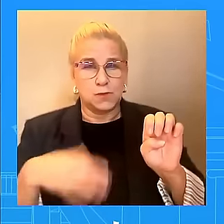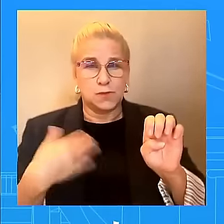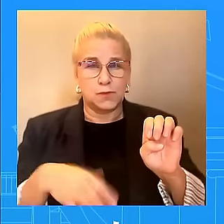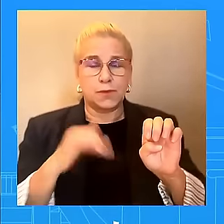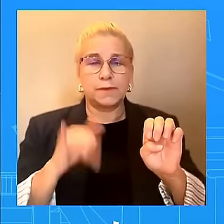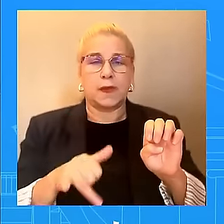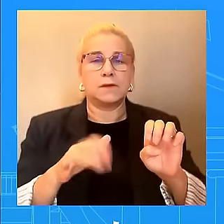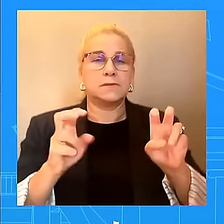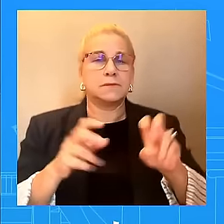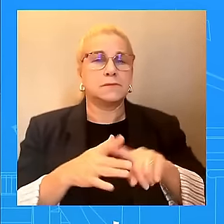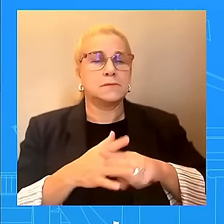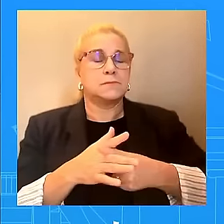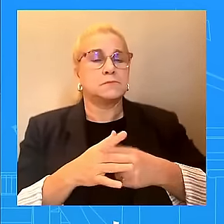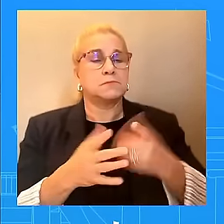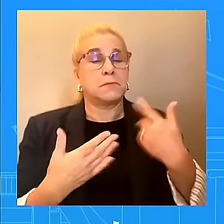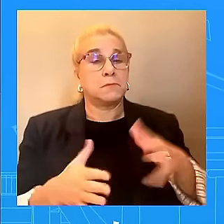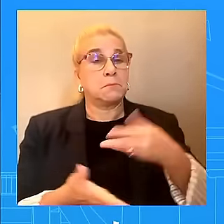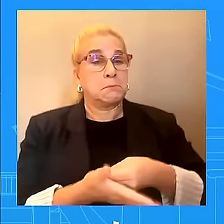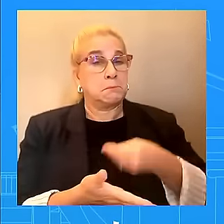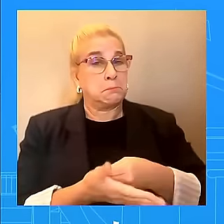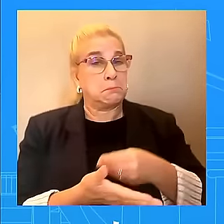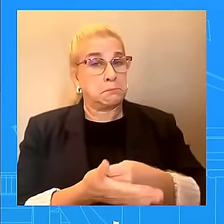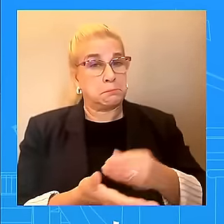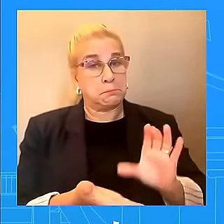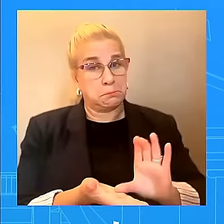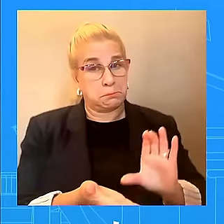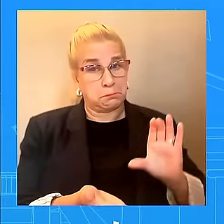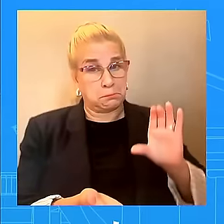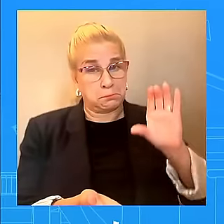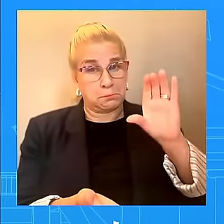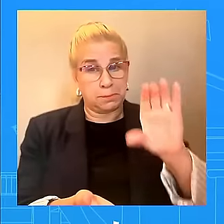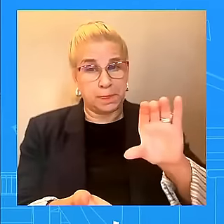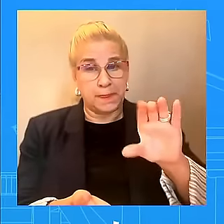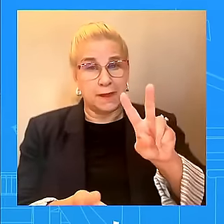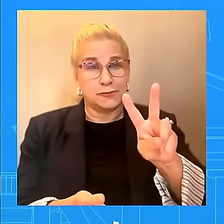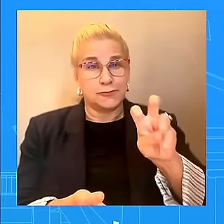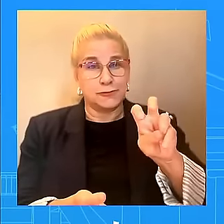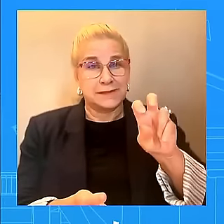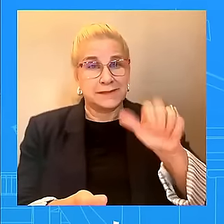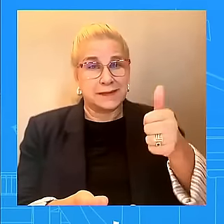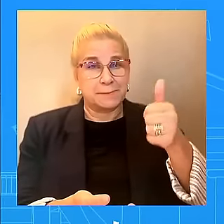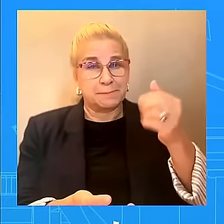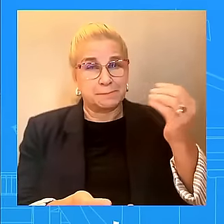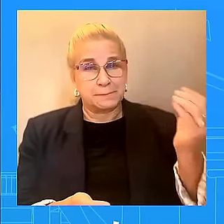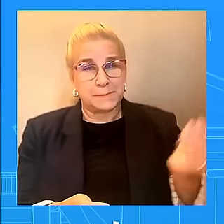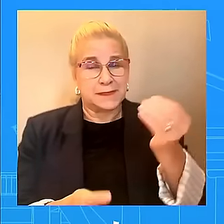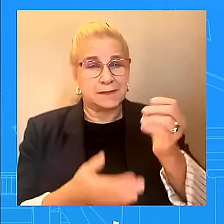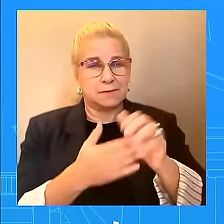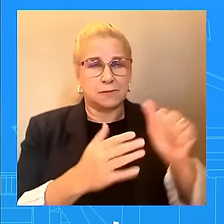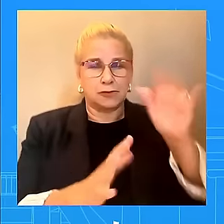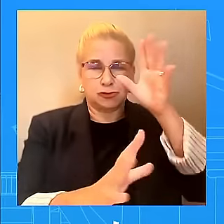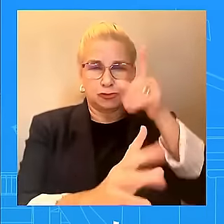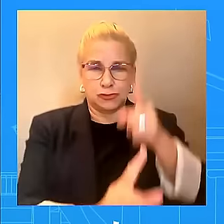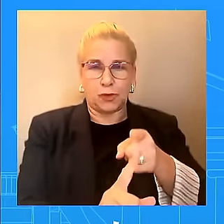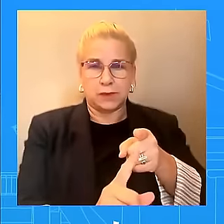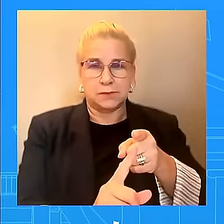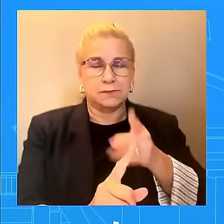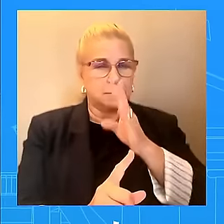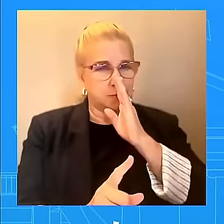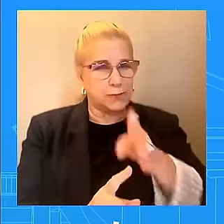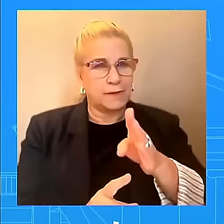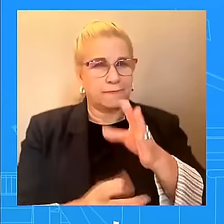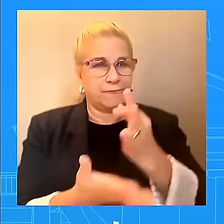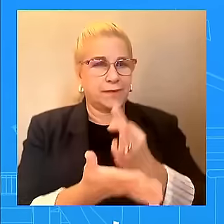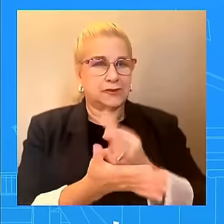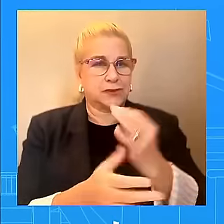financial assistance with more coming every day. As the President has said, when it comes to this whole of government response, we are